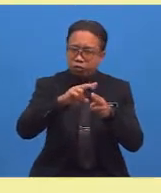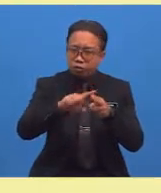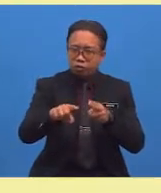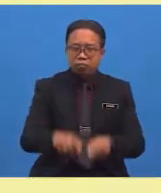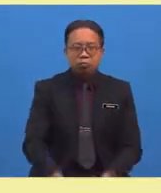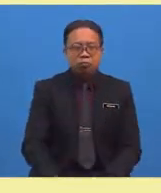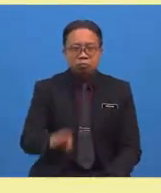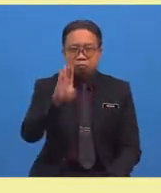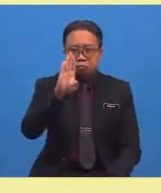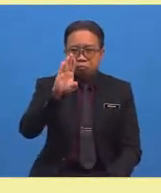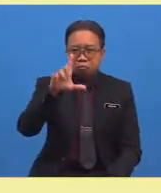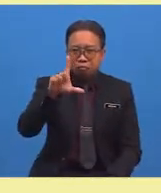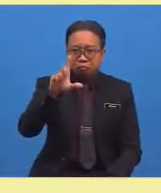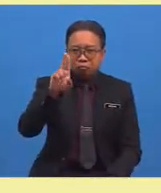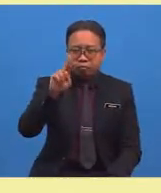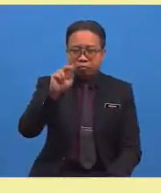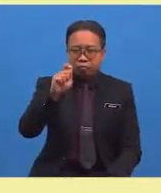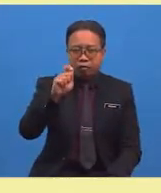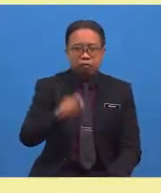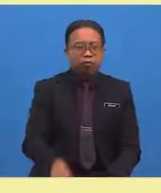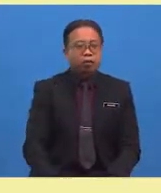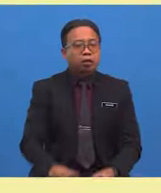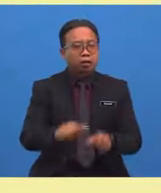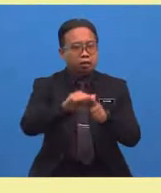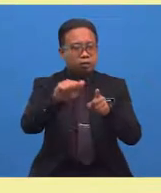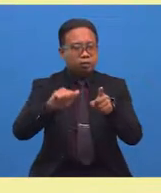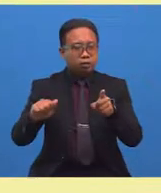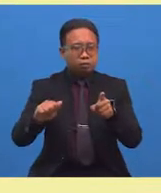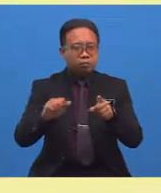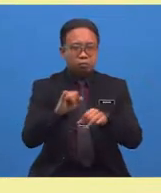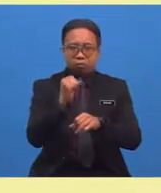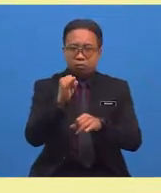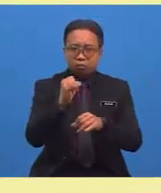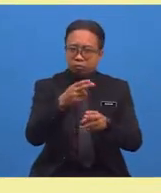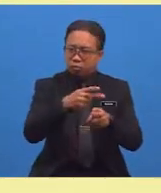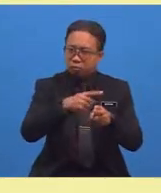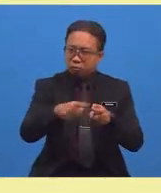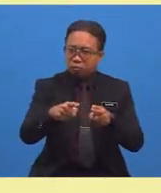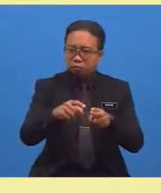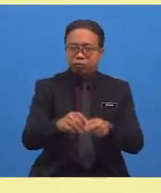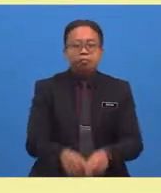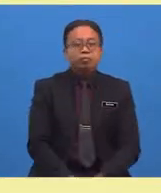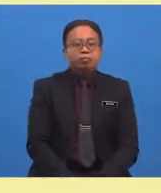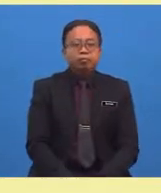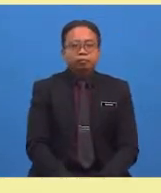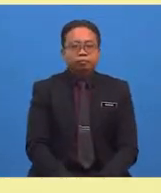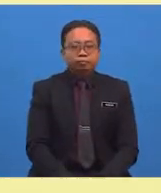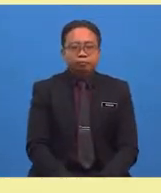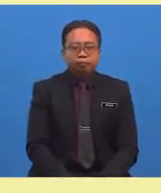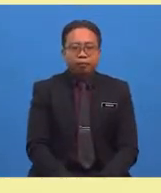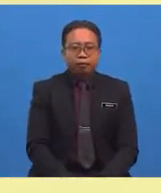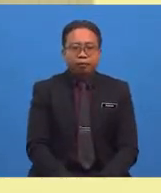Blunt. Blunt is the opposite of sharp. That was a great walk, wasn't it? Right.